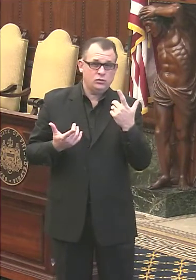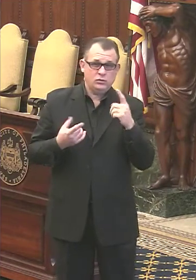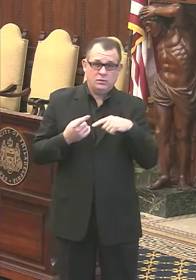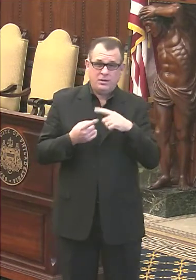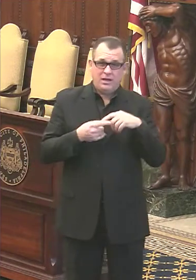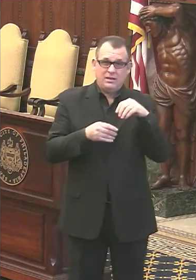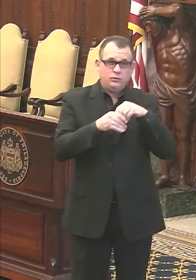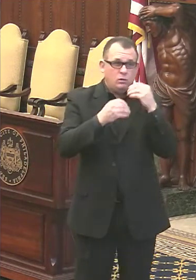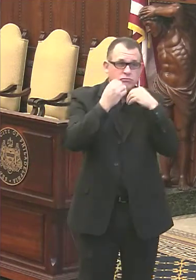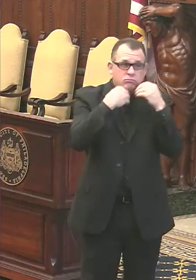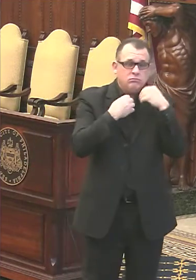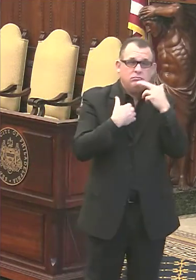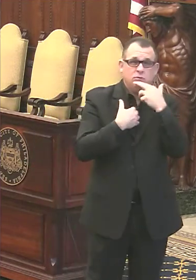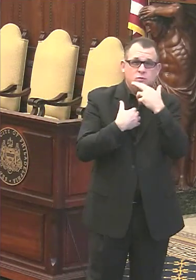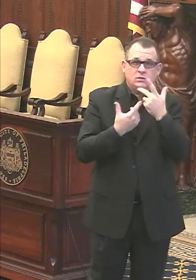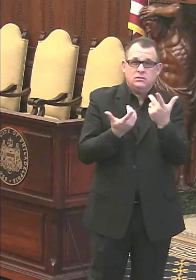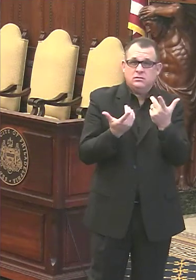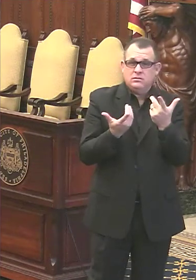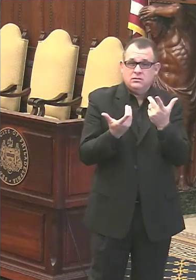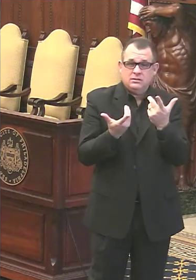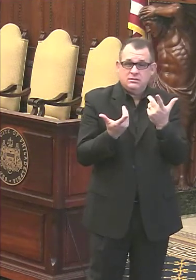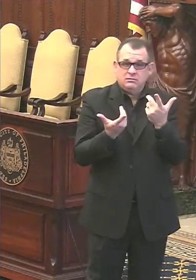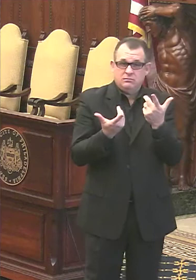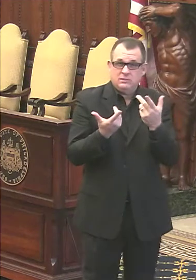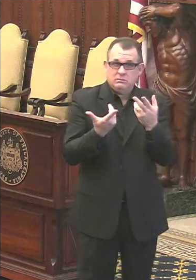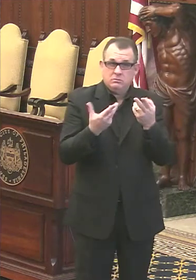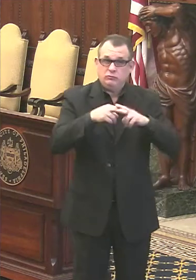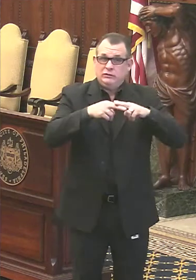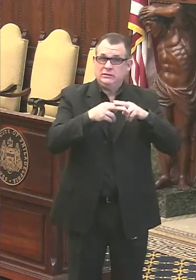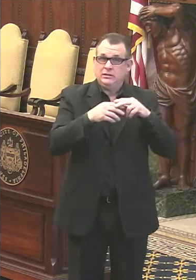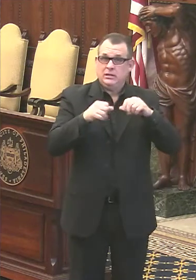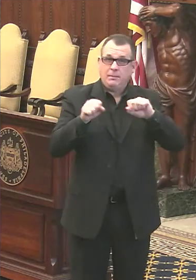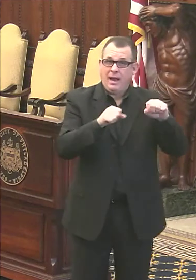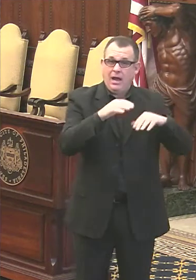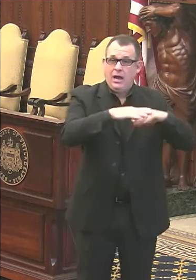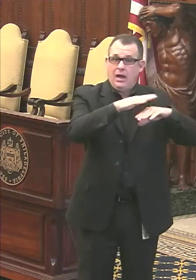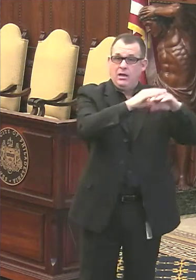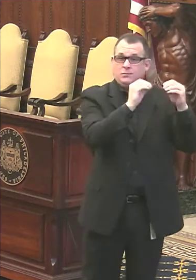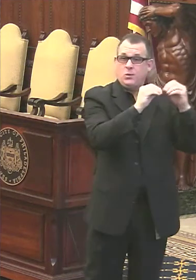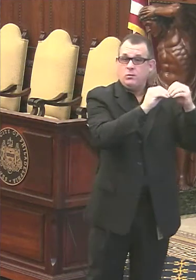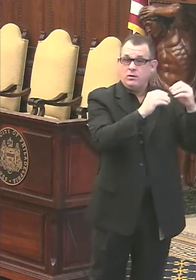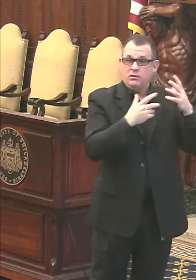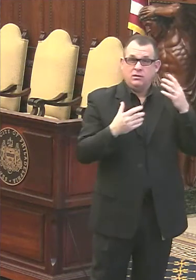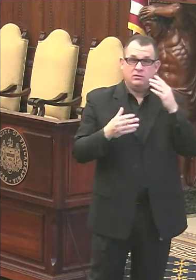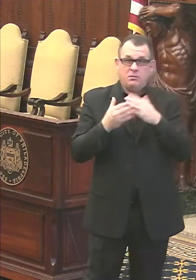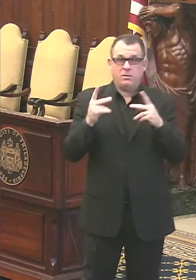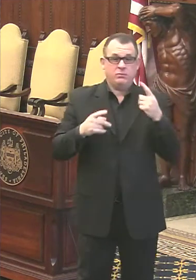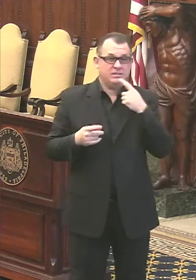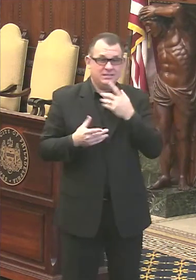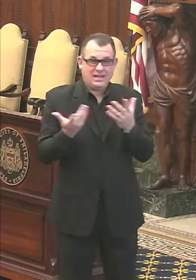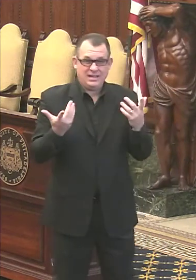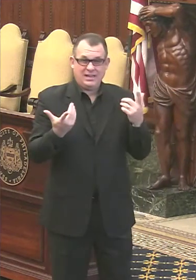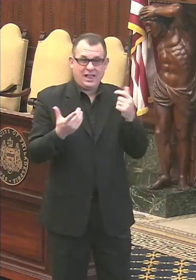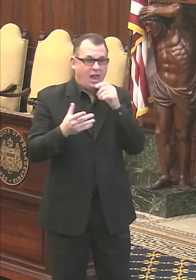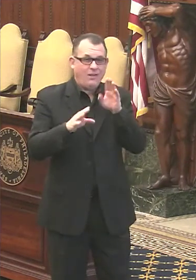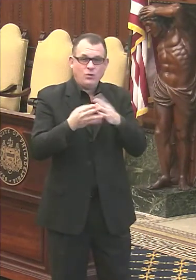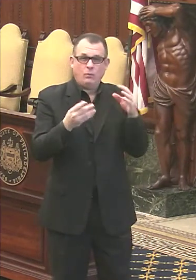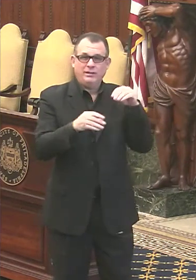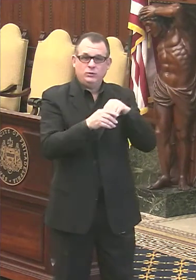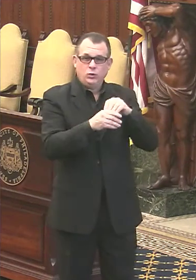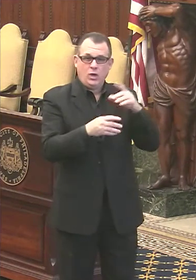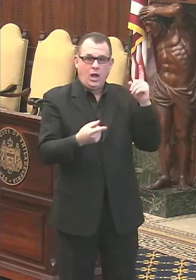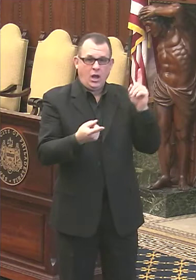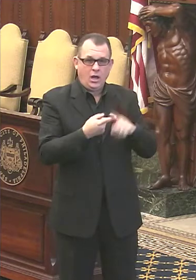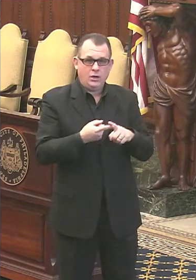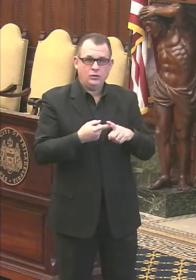any discussions to increase capacity? Because some restaurateurs we've talked to have said that they are not going to reopen indoors until capacity